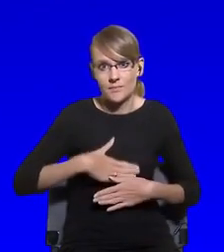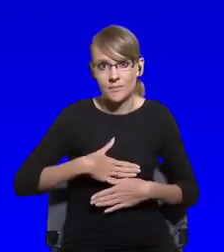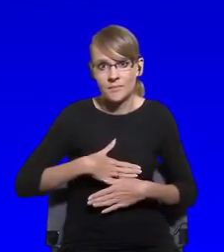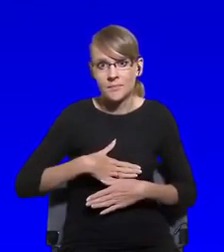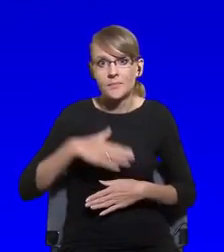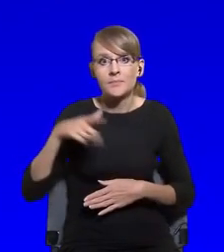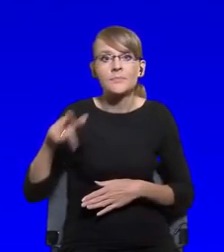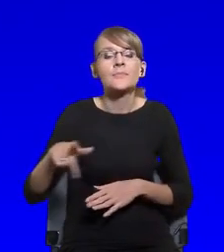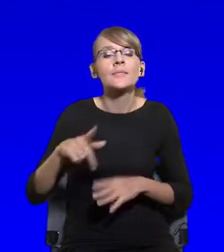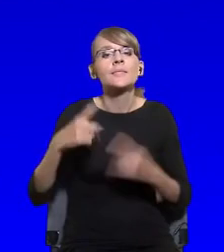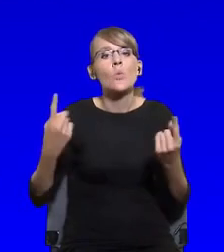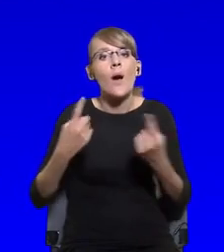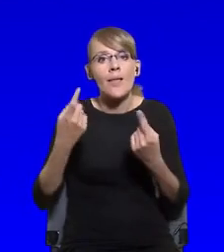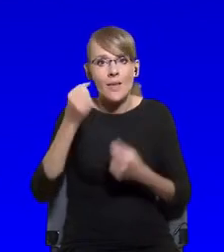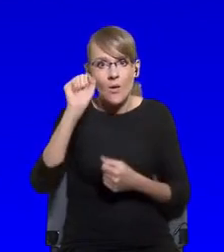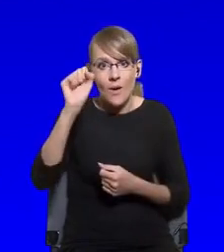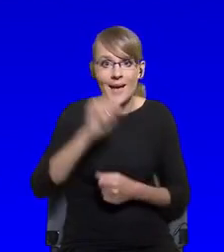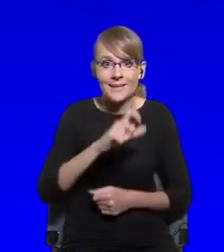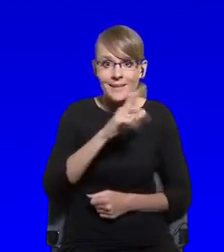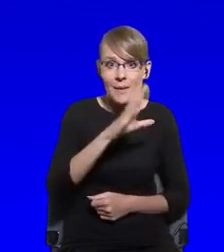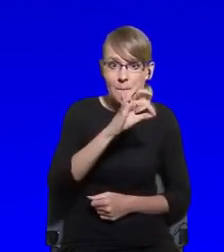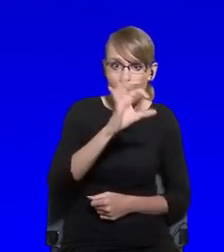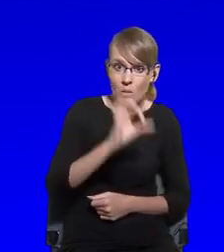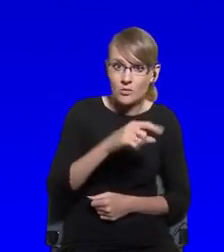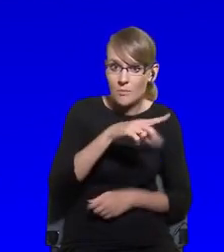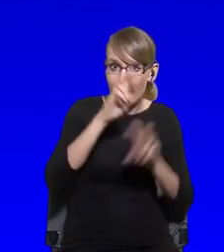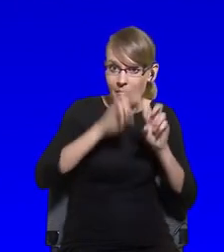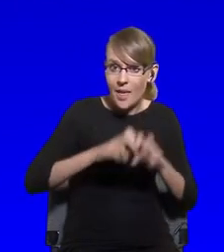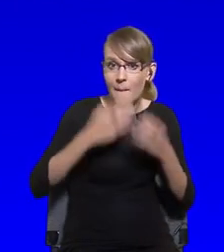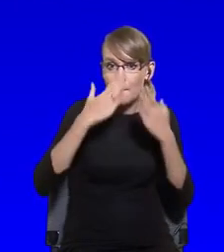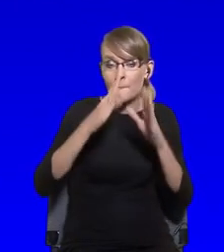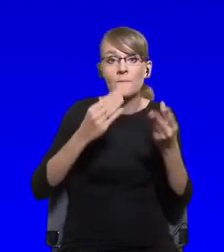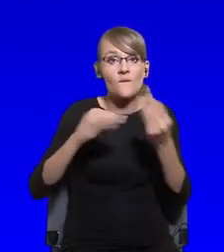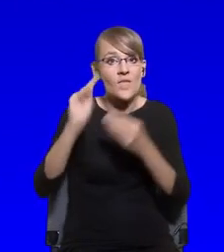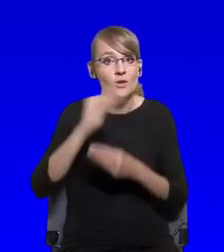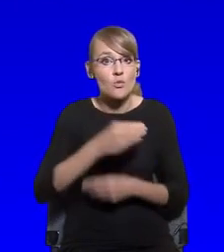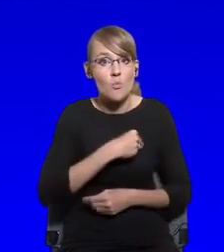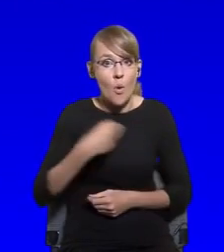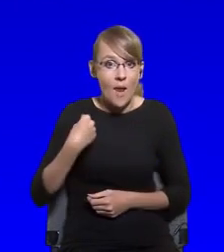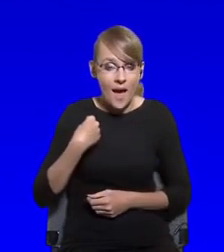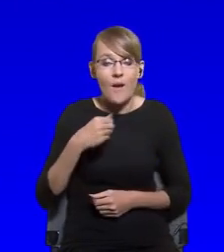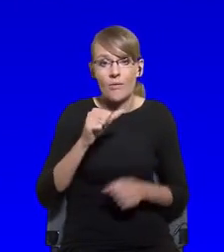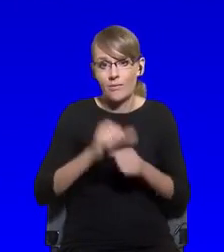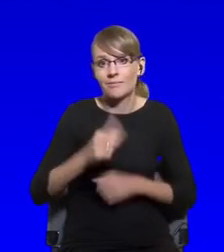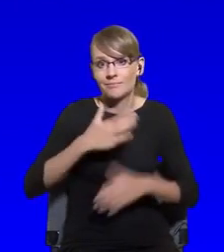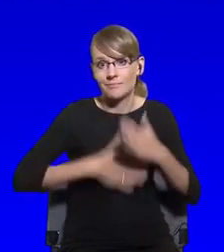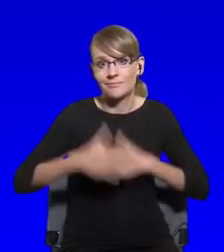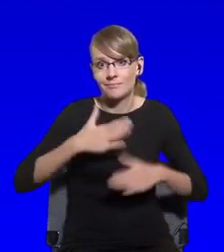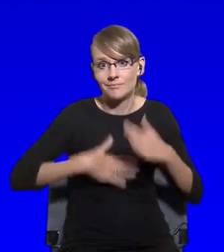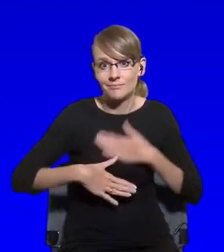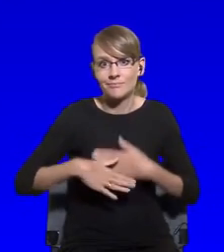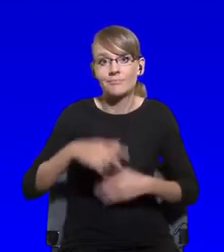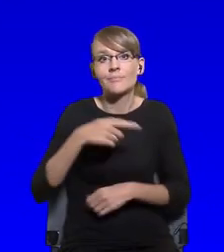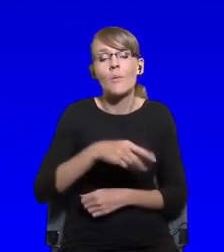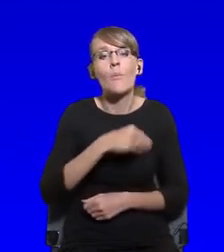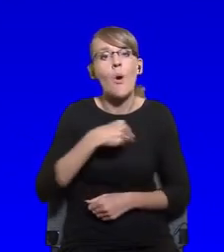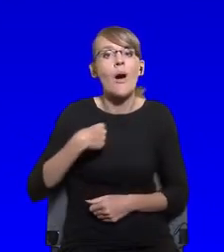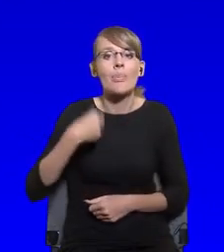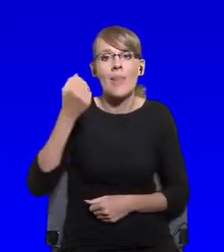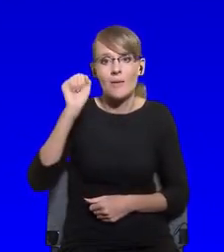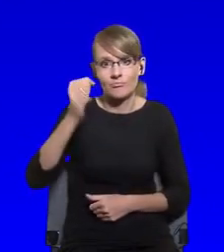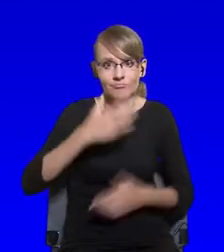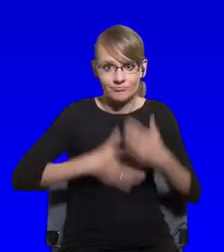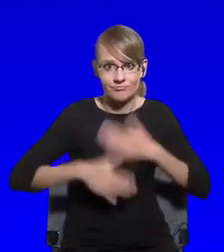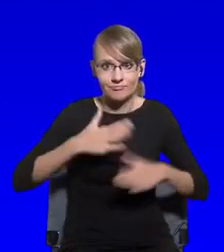it shows that majority of Poles are happy with the state of democracy. We believe to, we seem to believe that we're living in a pluralistic society.